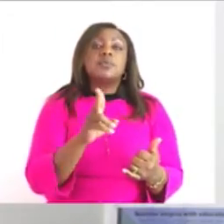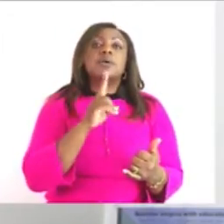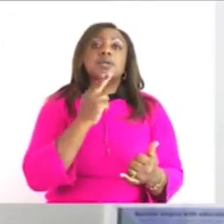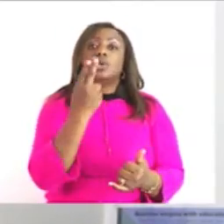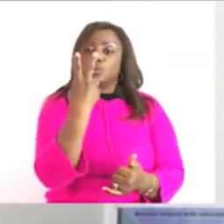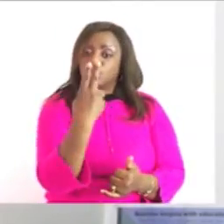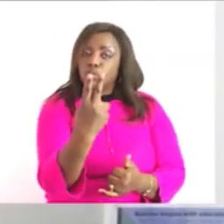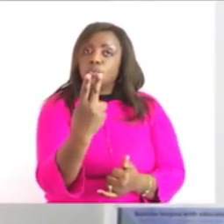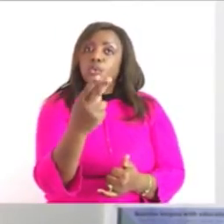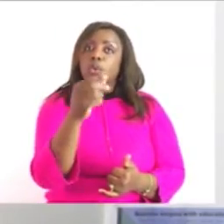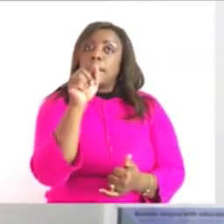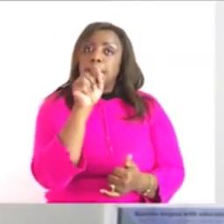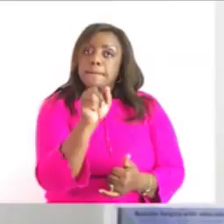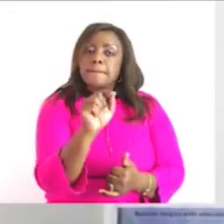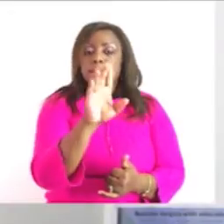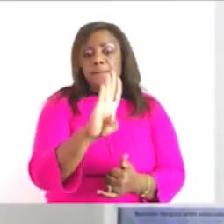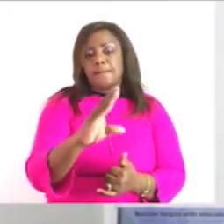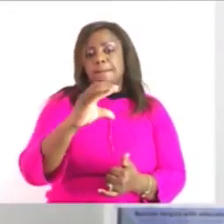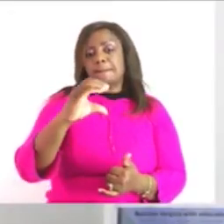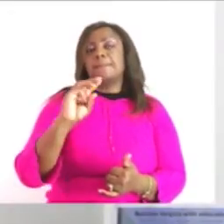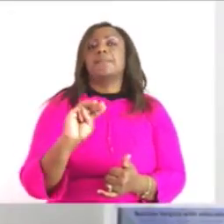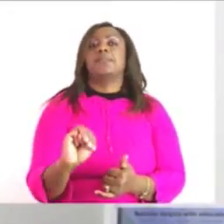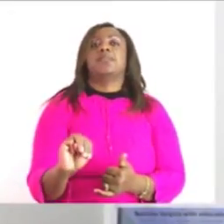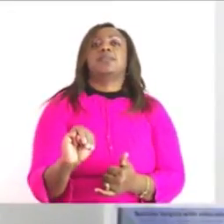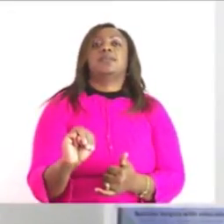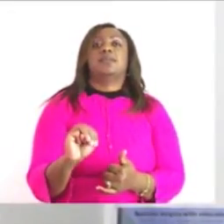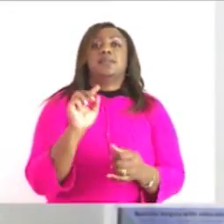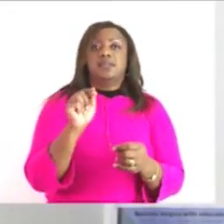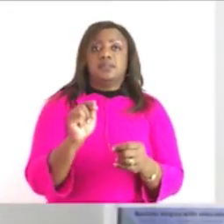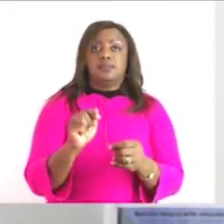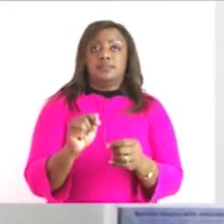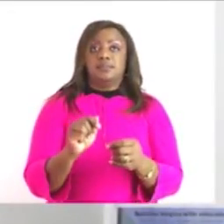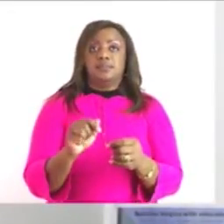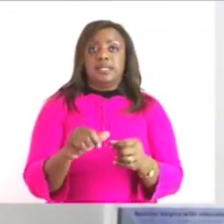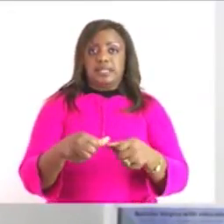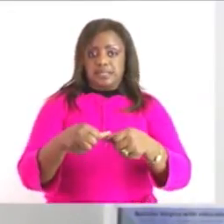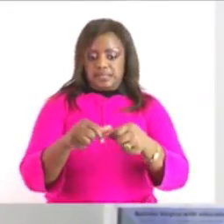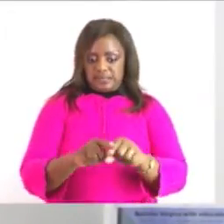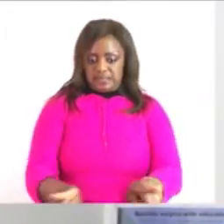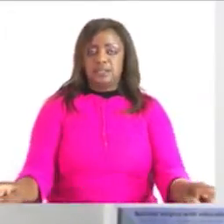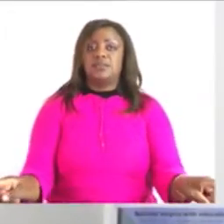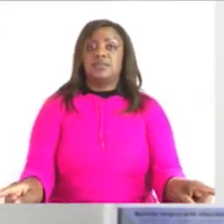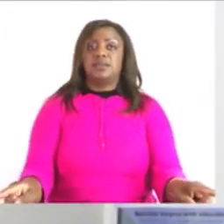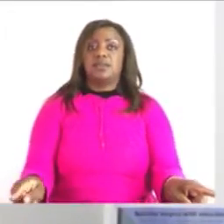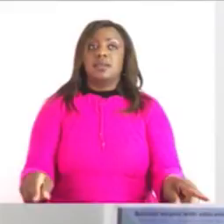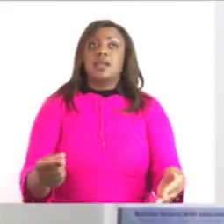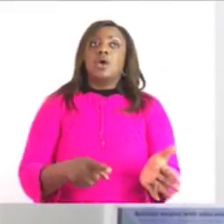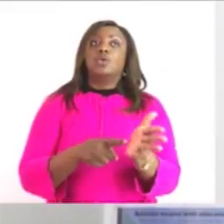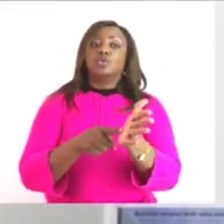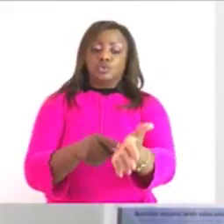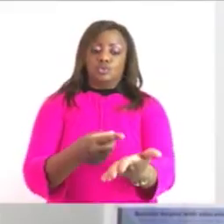difference i have is 2.4 centimeter and on the scale which is